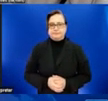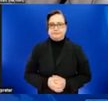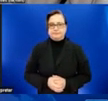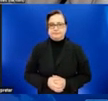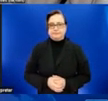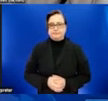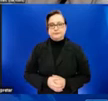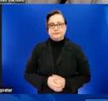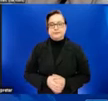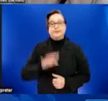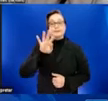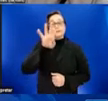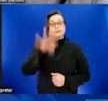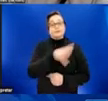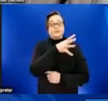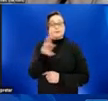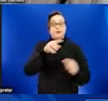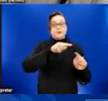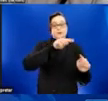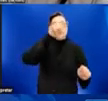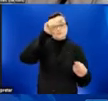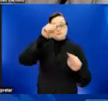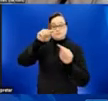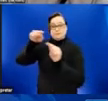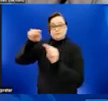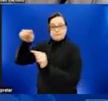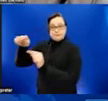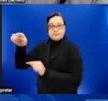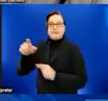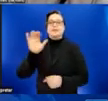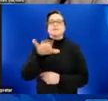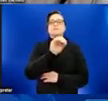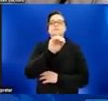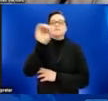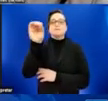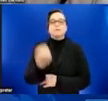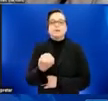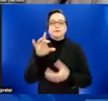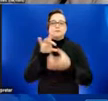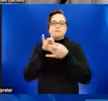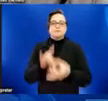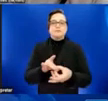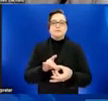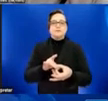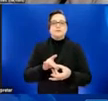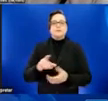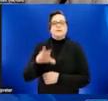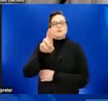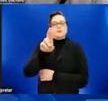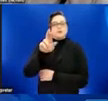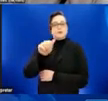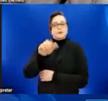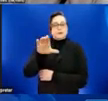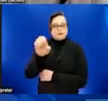This graph shows the percent of monkeypox cases in the United States by race and ethnicity, which is color-coded using the